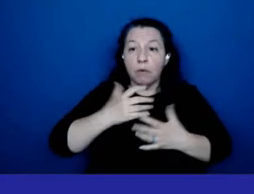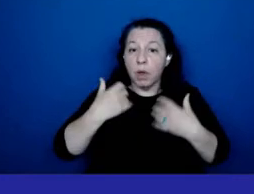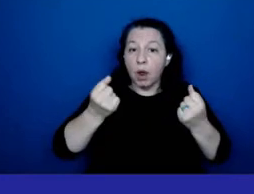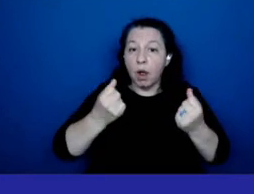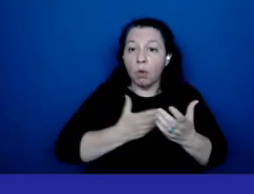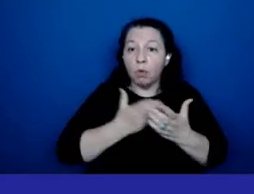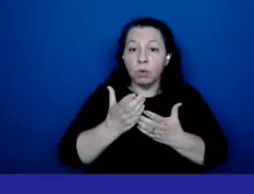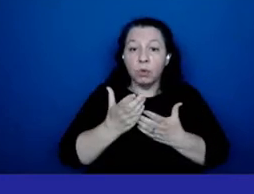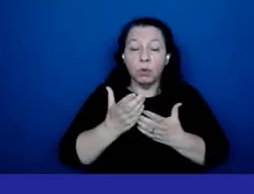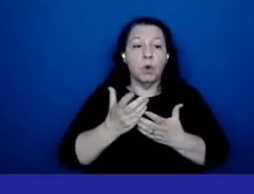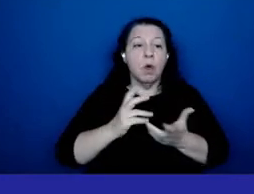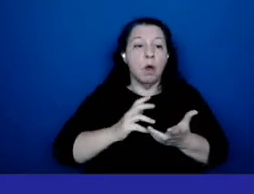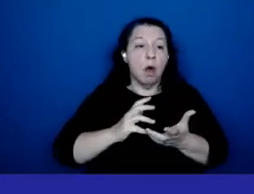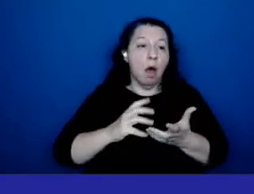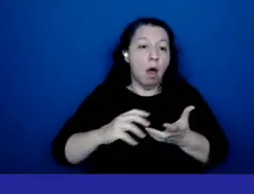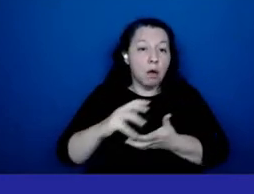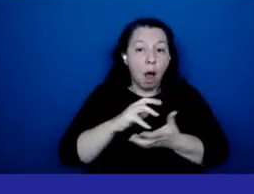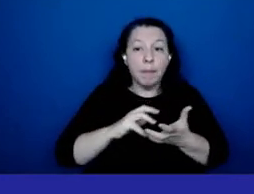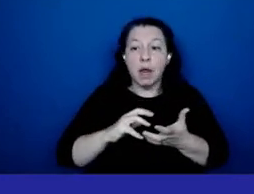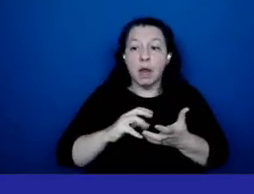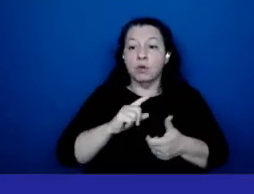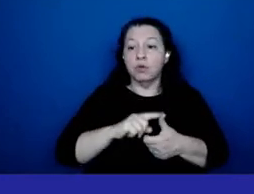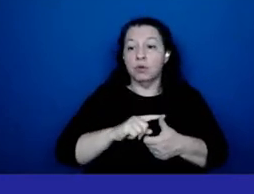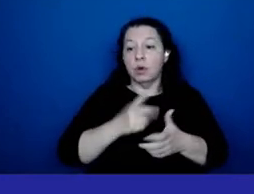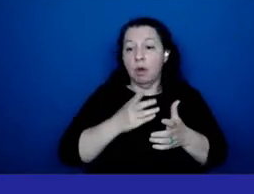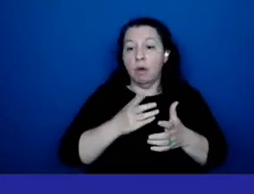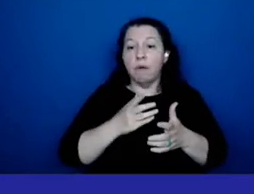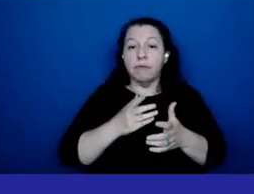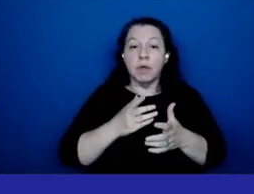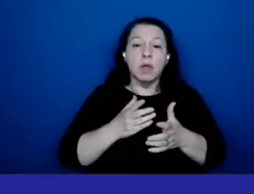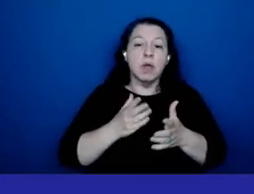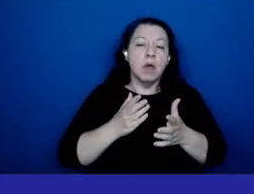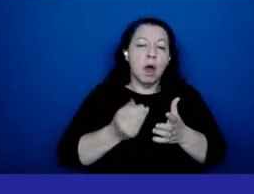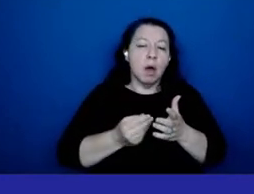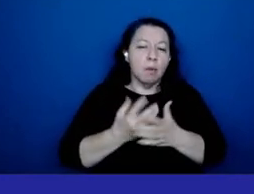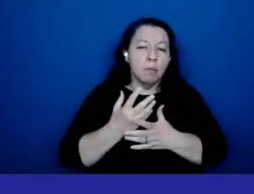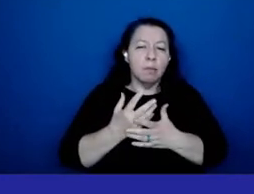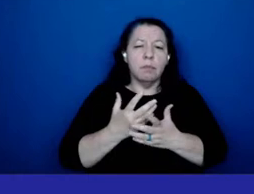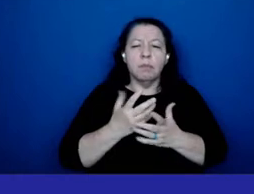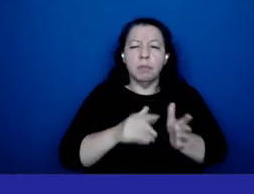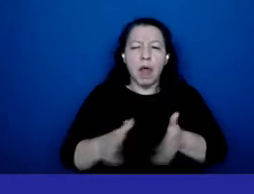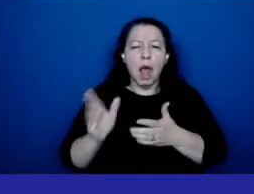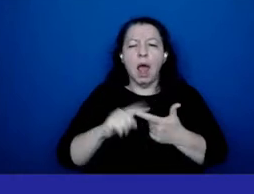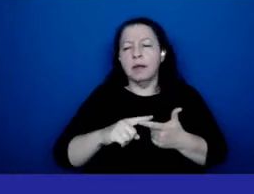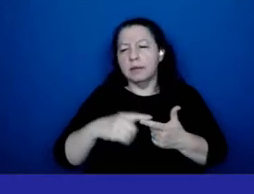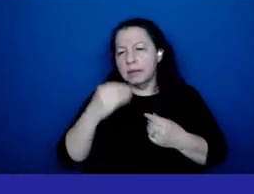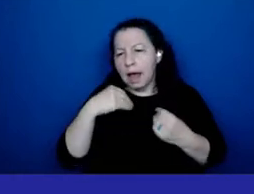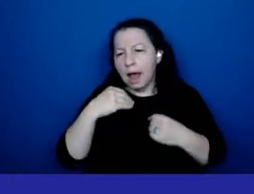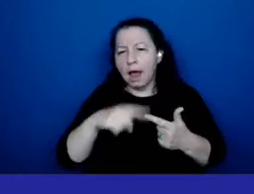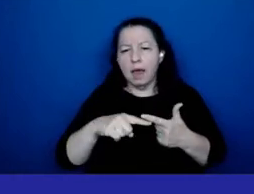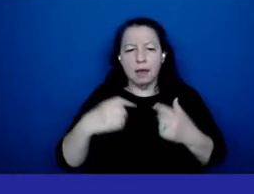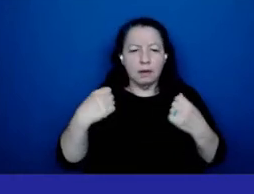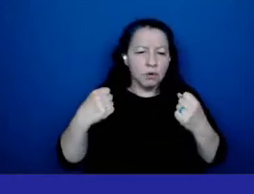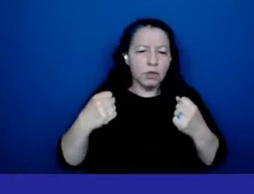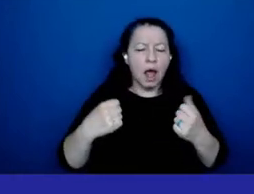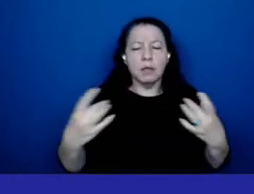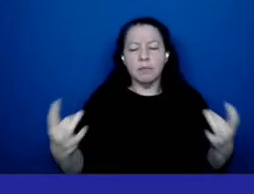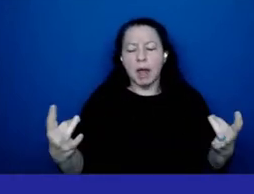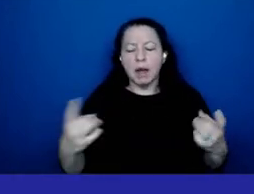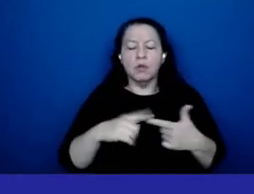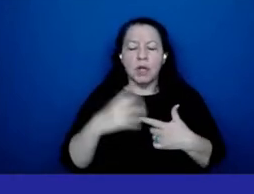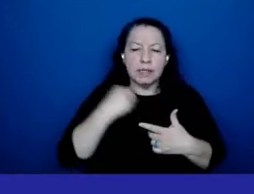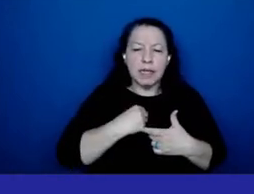combination of uh plant forward diet exercise meditation uh sleep stress